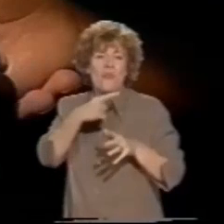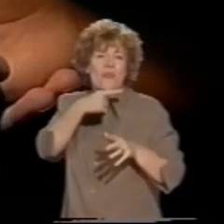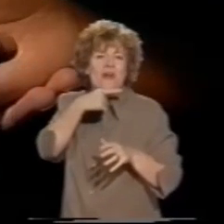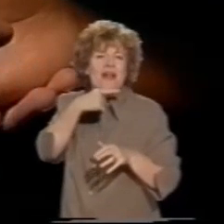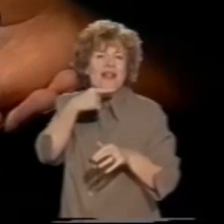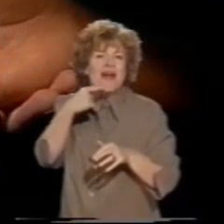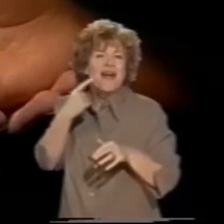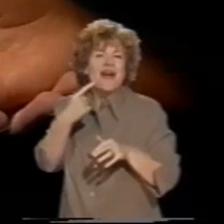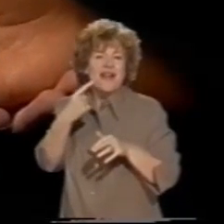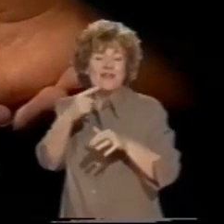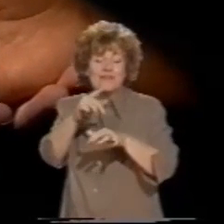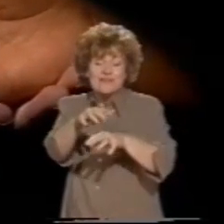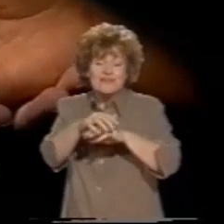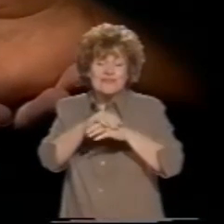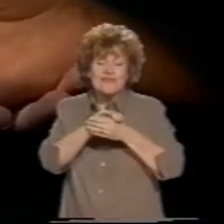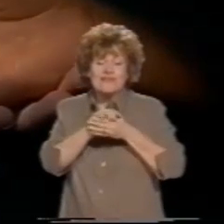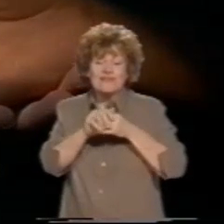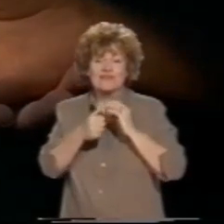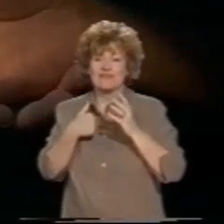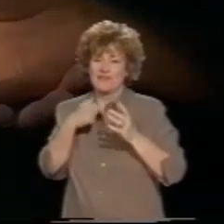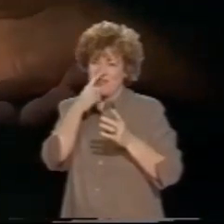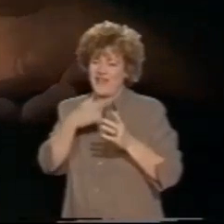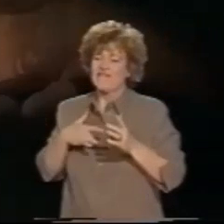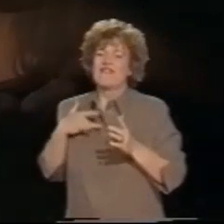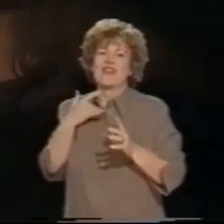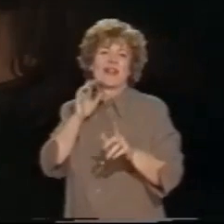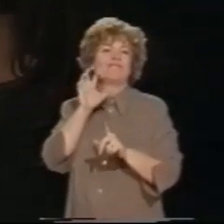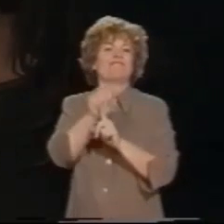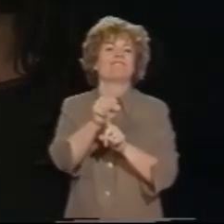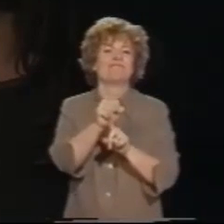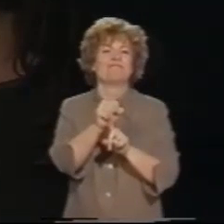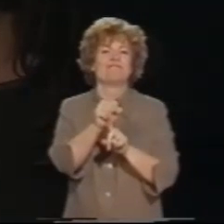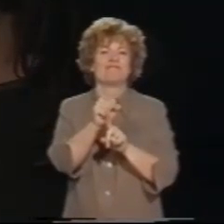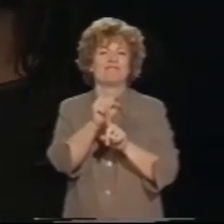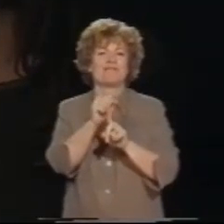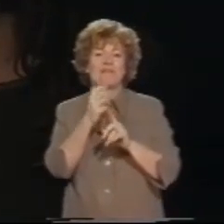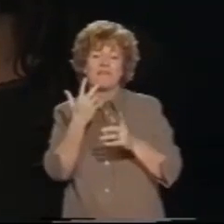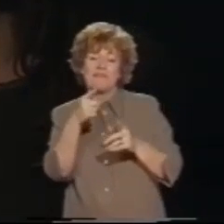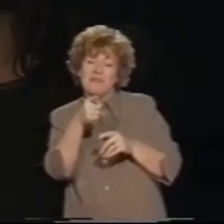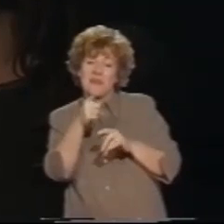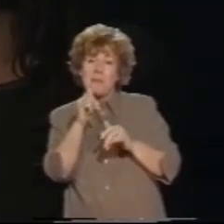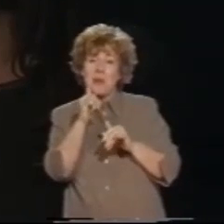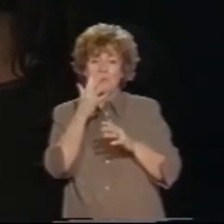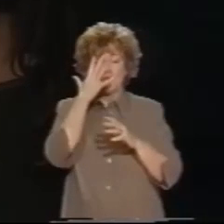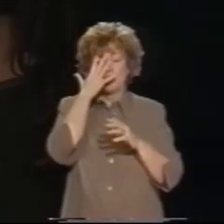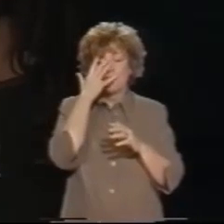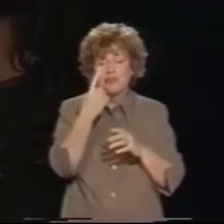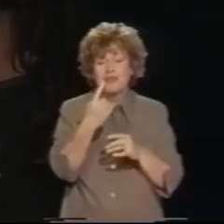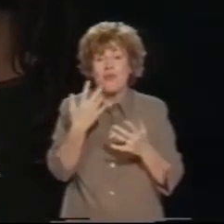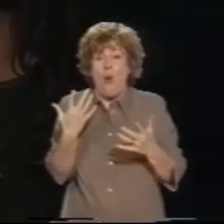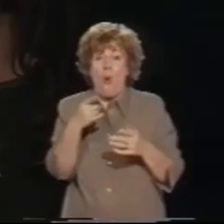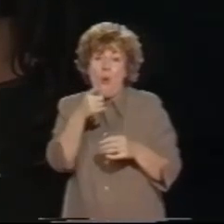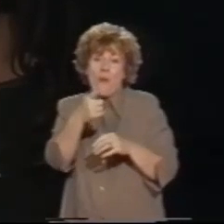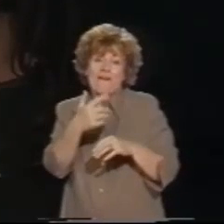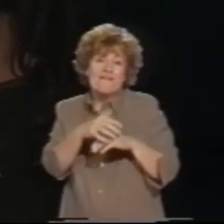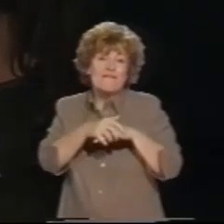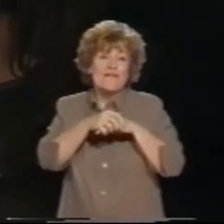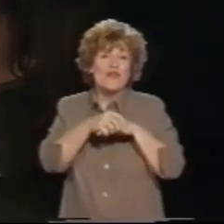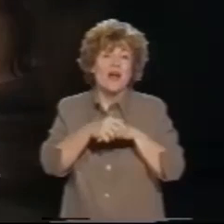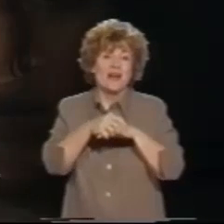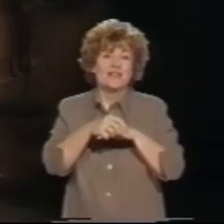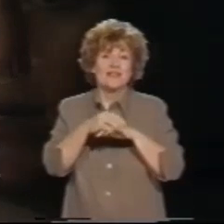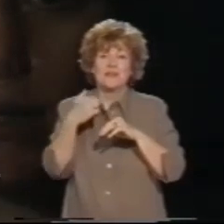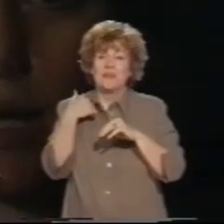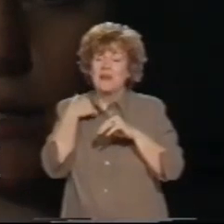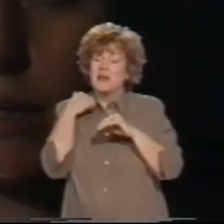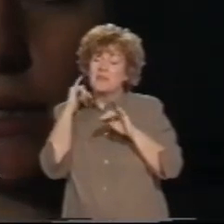All is revealed in a touch of a hand. Who is a stranger and who is a friend? I can see everything